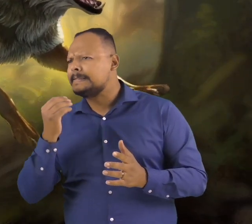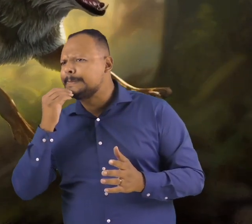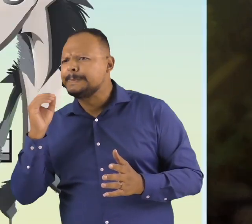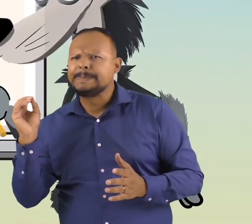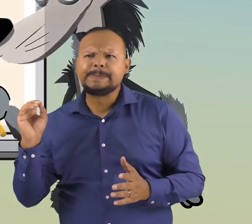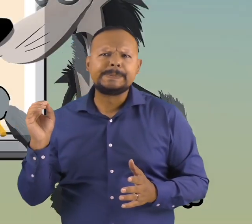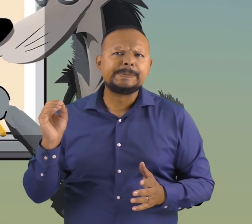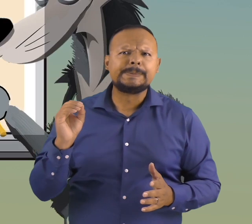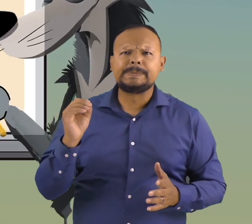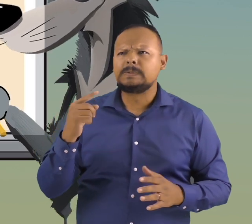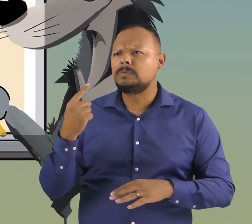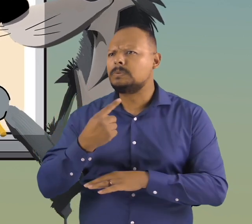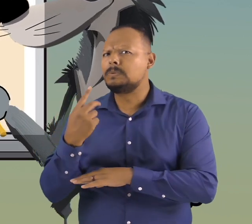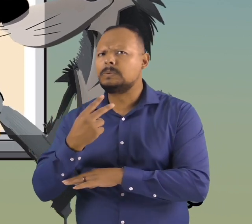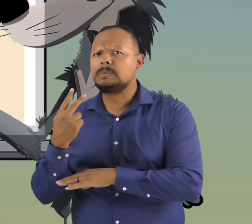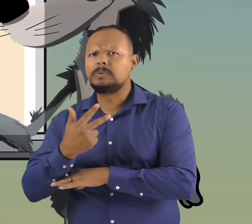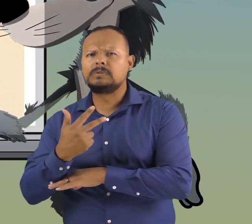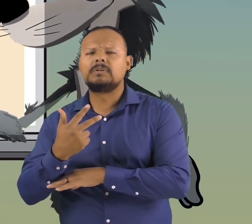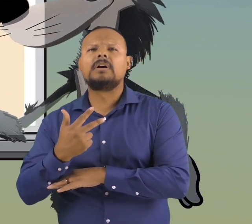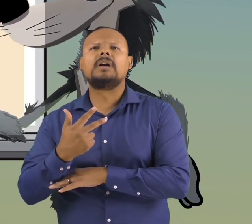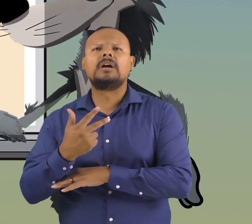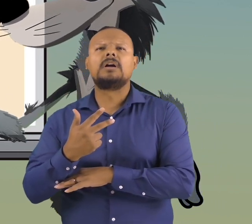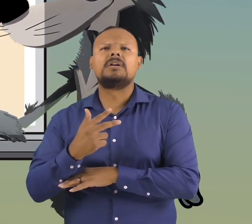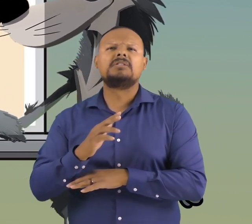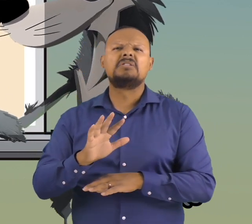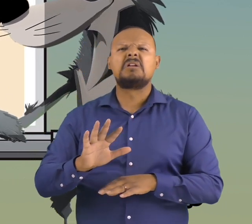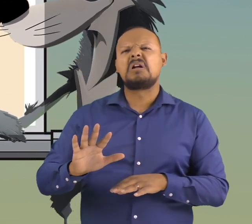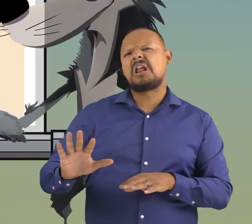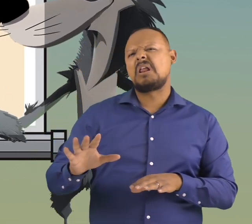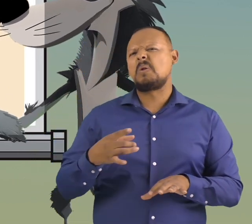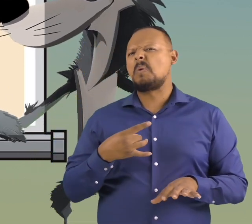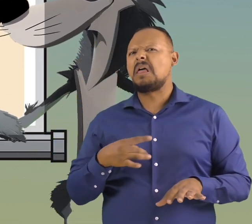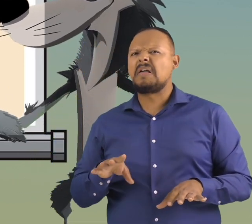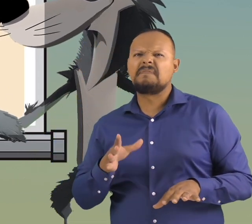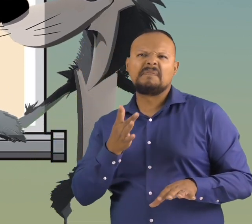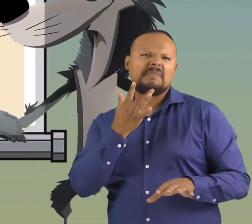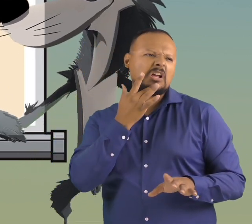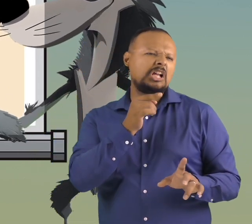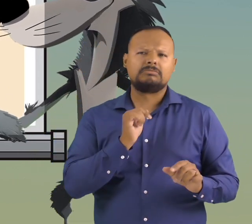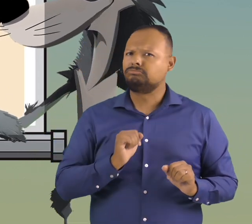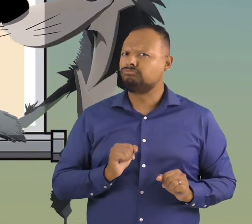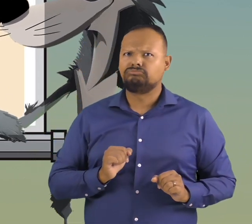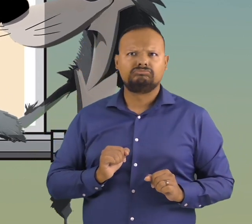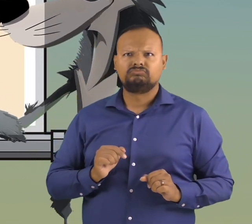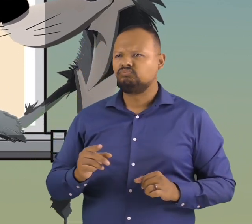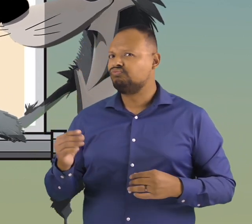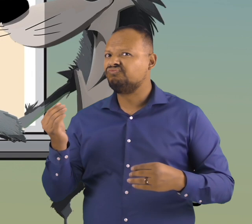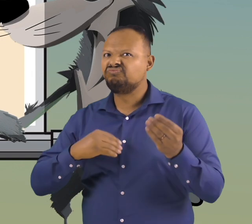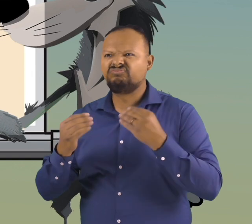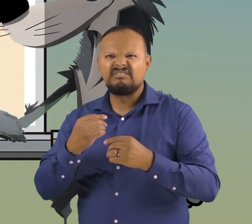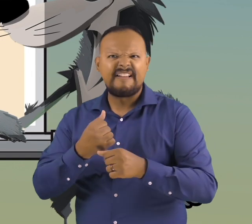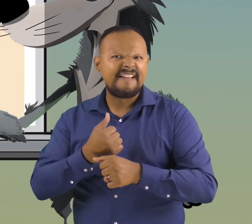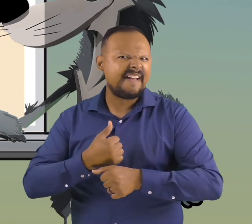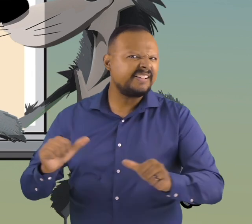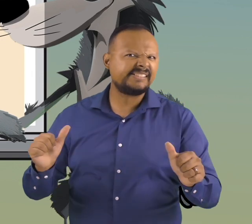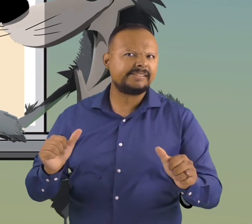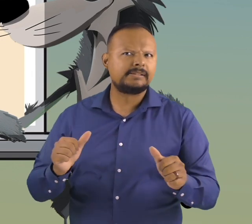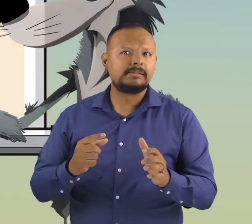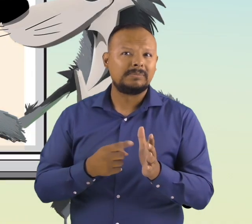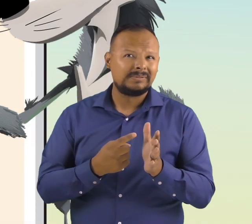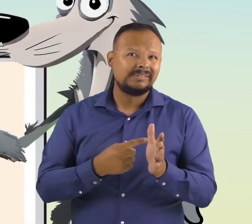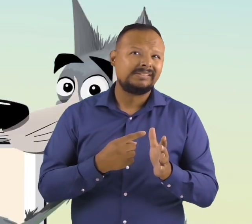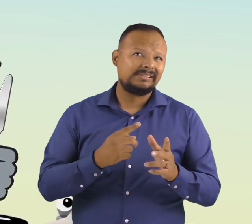hunt. Sometimes, they will have to go without food for days. So wolves are not picky eaters.